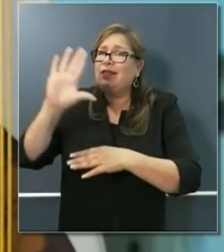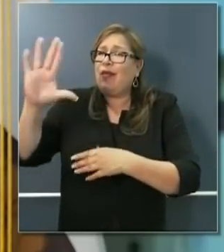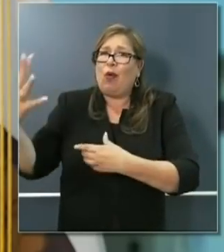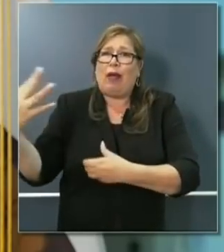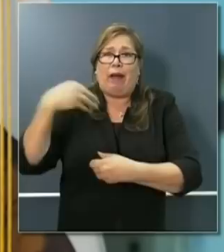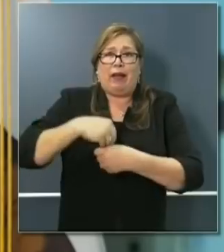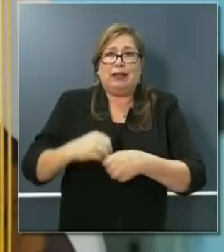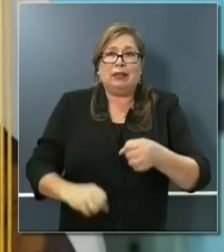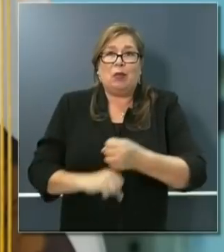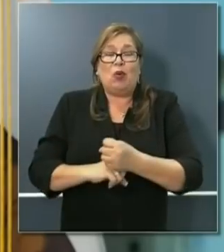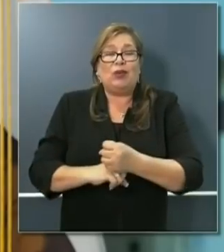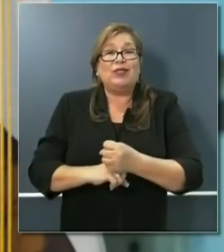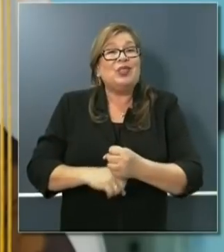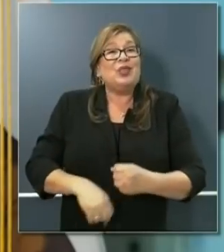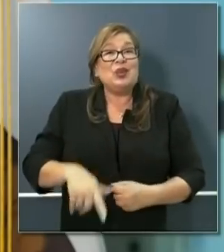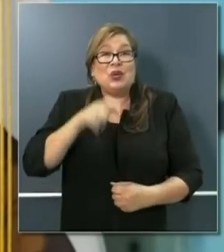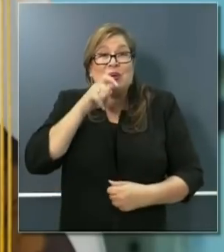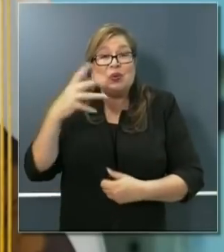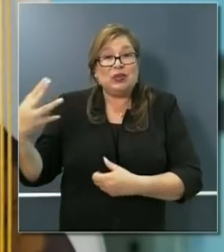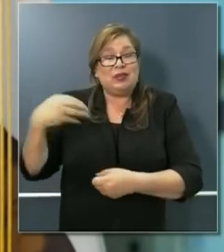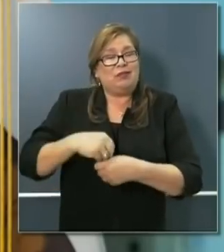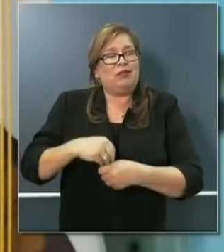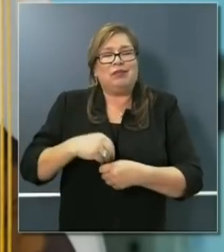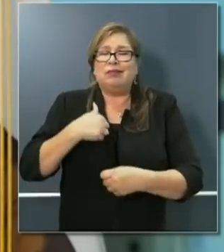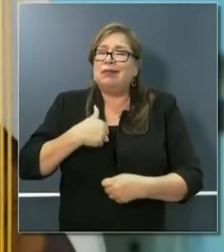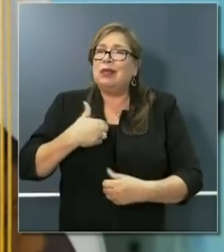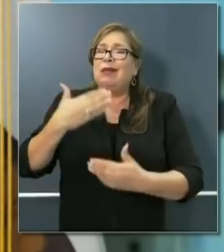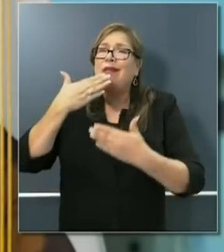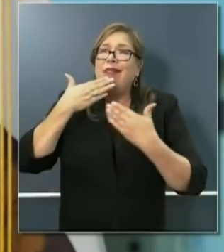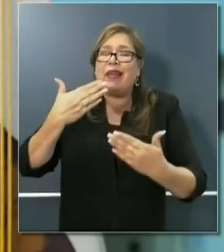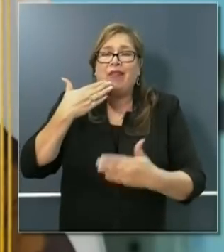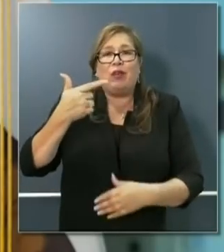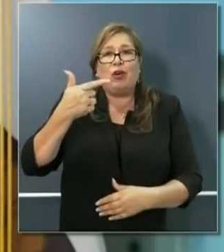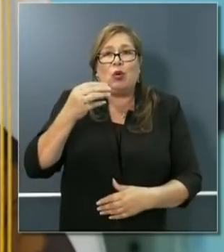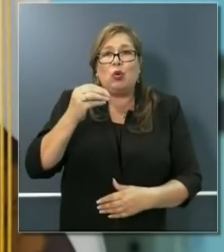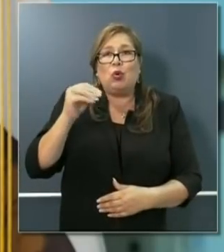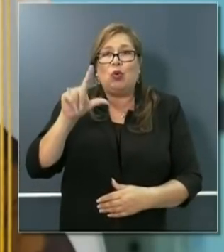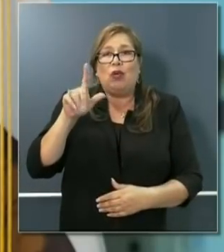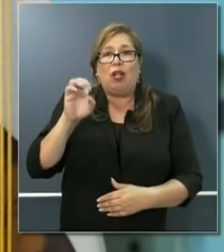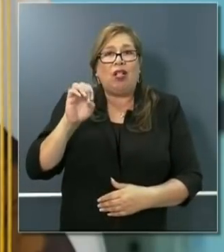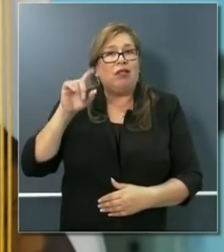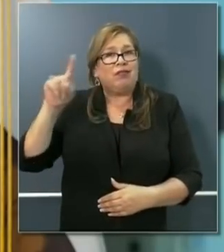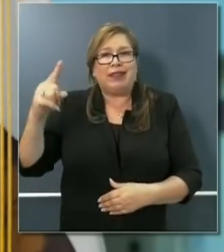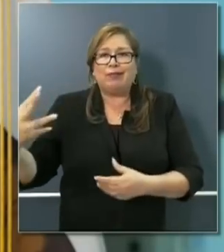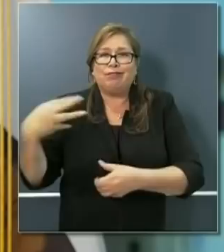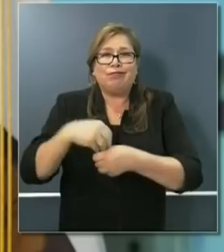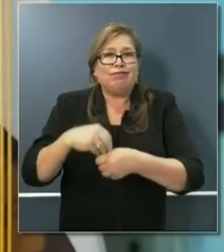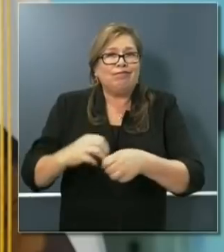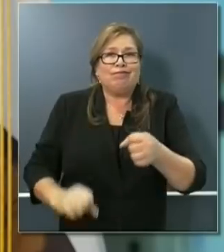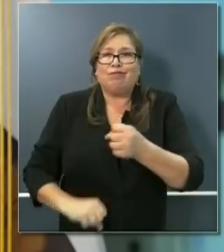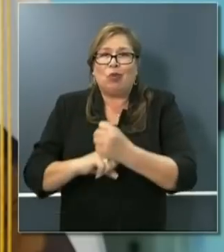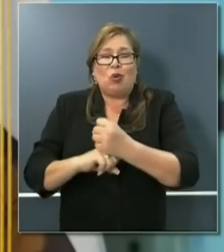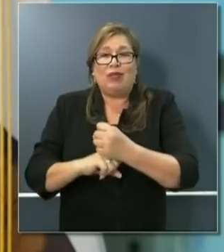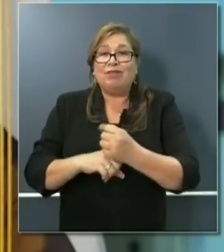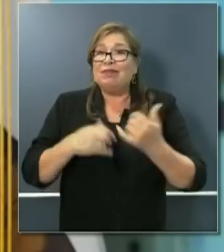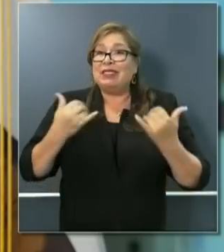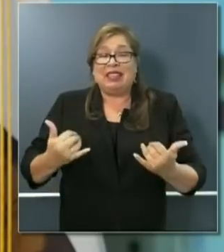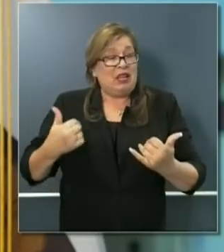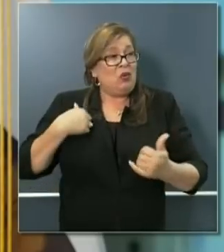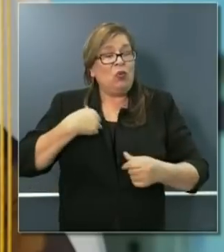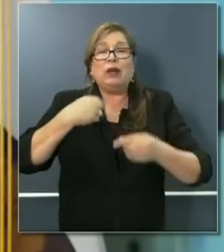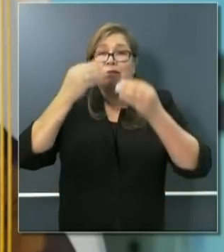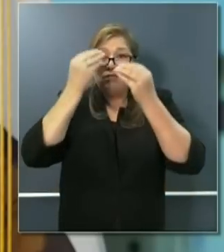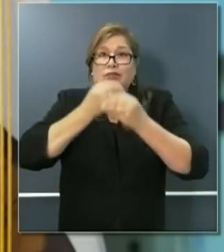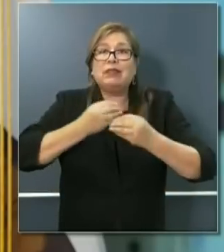Google stepped up. Google stepped up in a big way. Google announced today, or we're announcing today